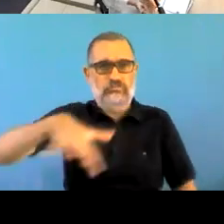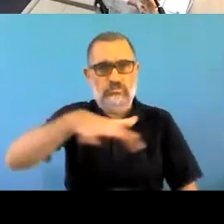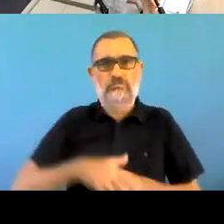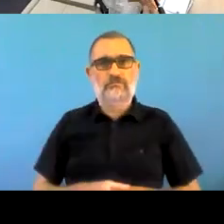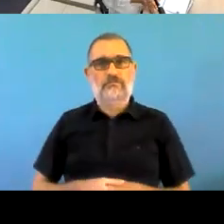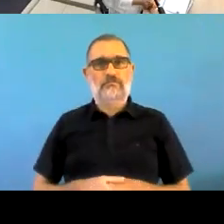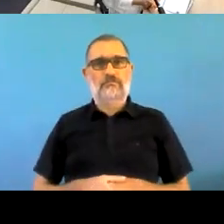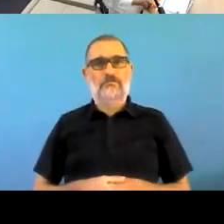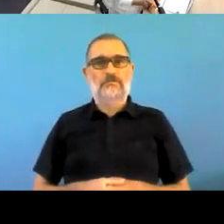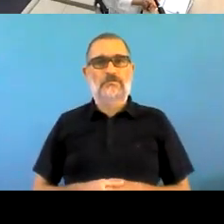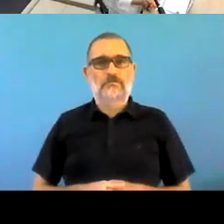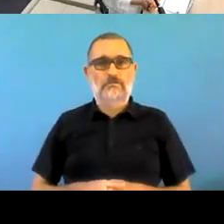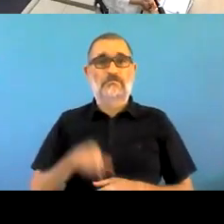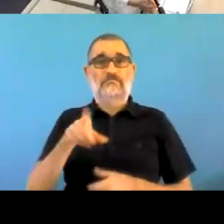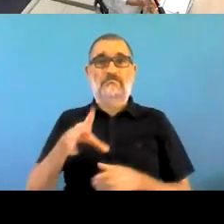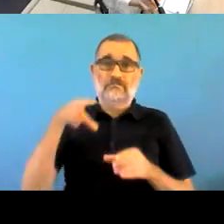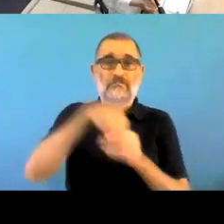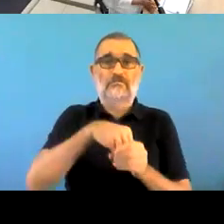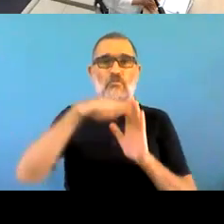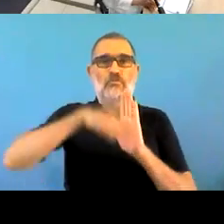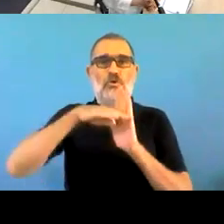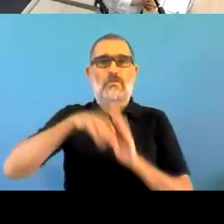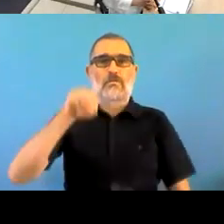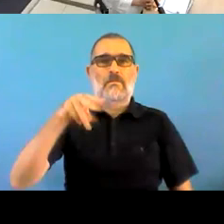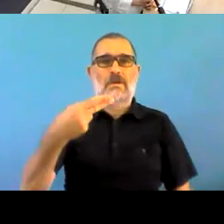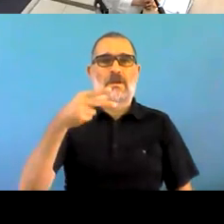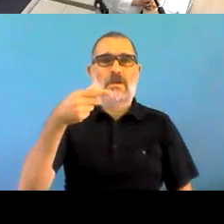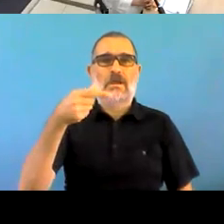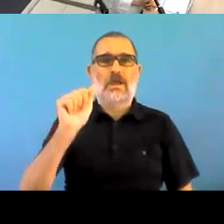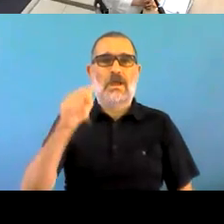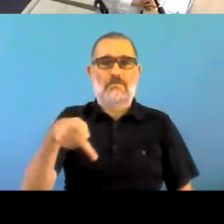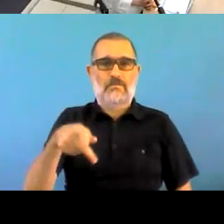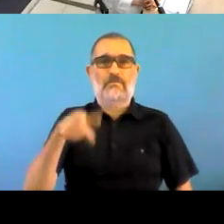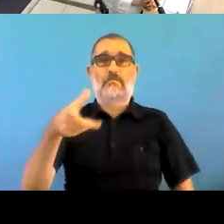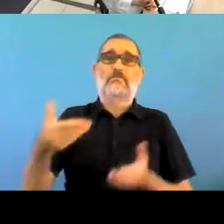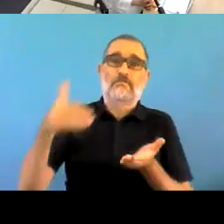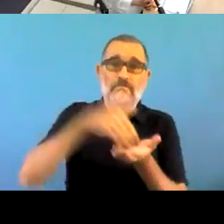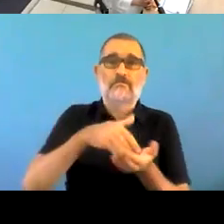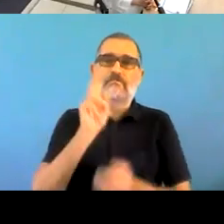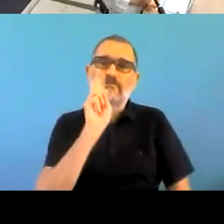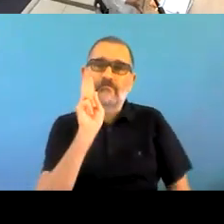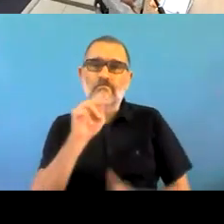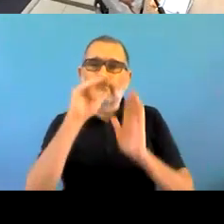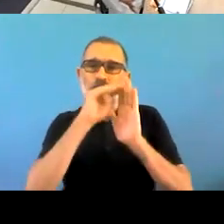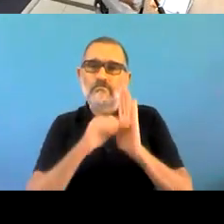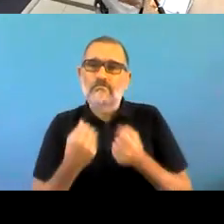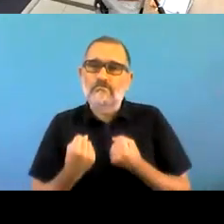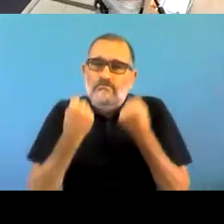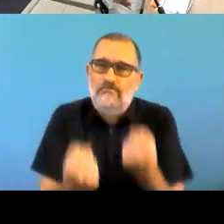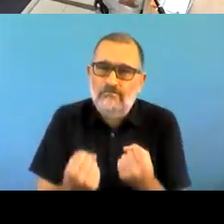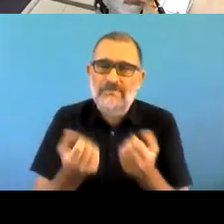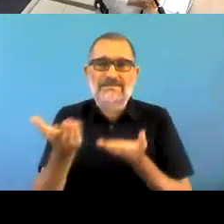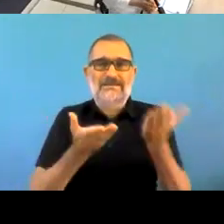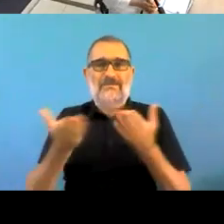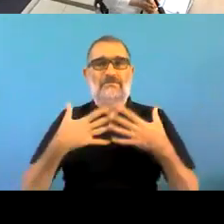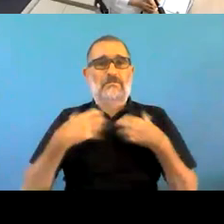services provided as well as those teams that is teams working on covet also